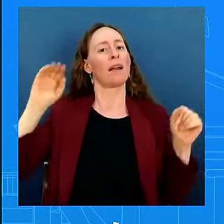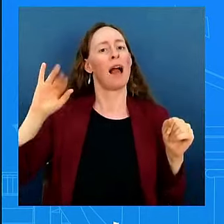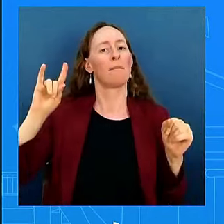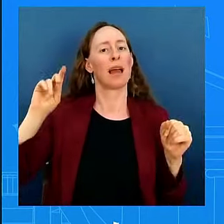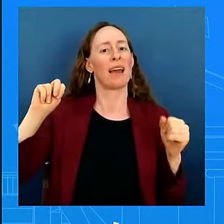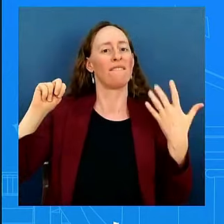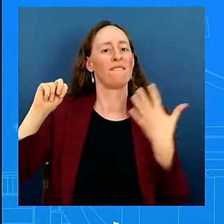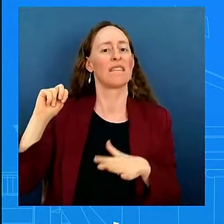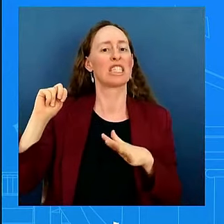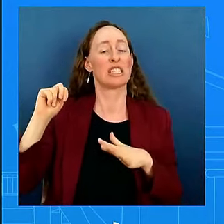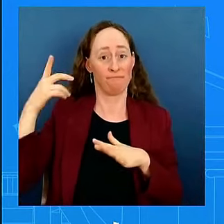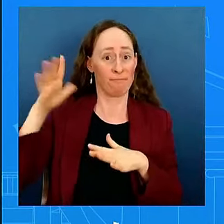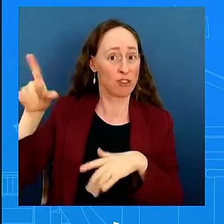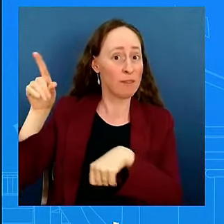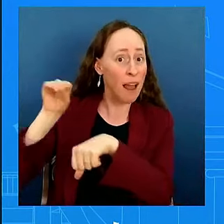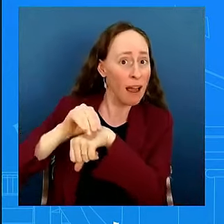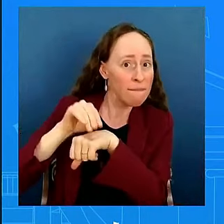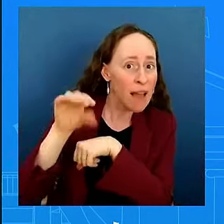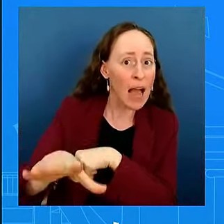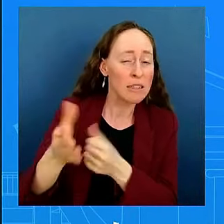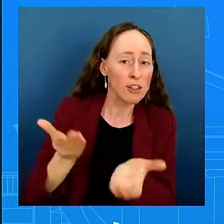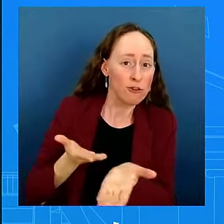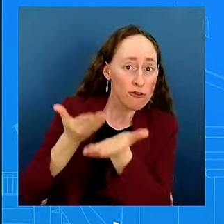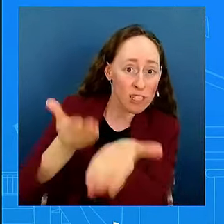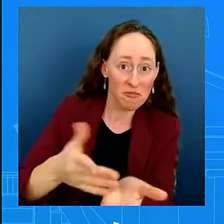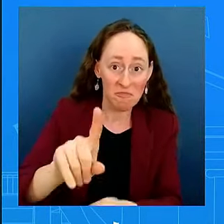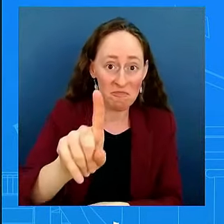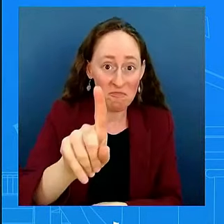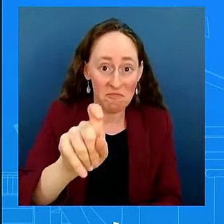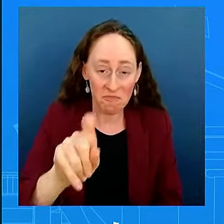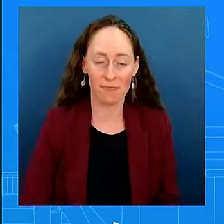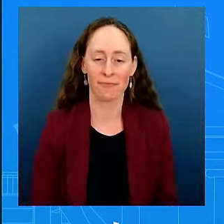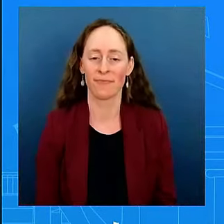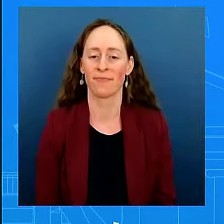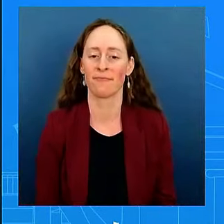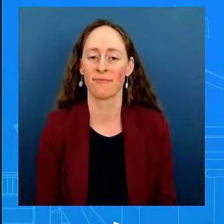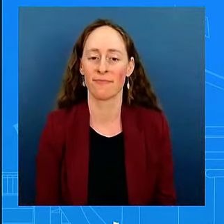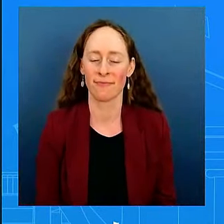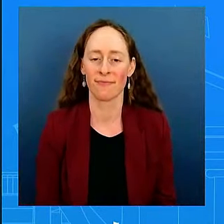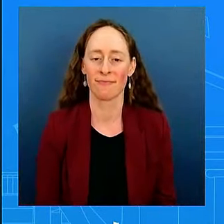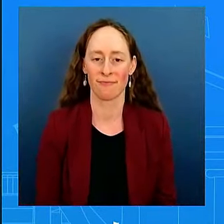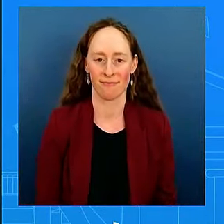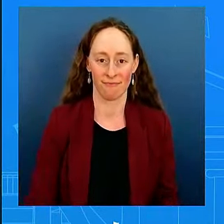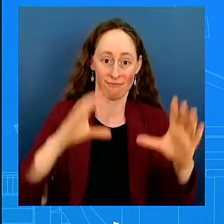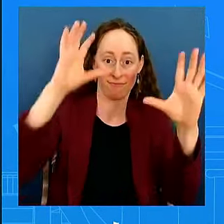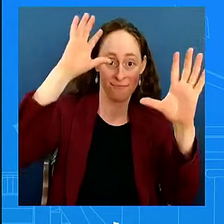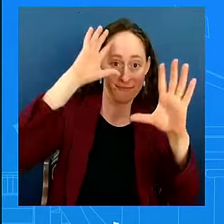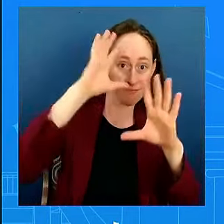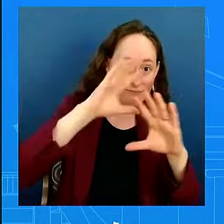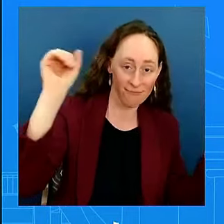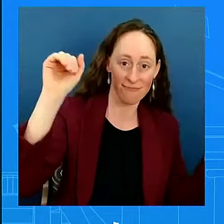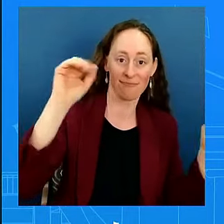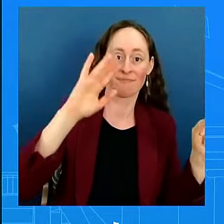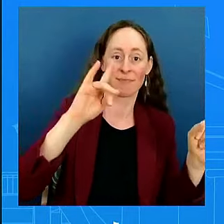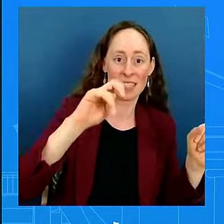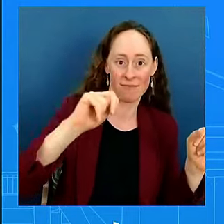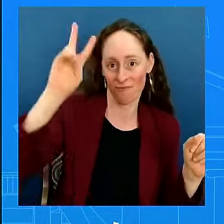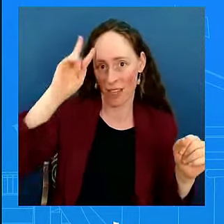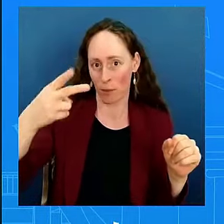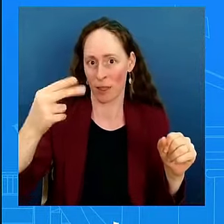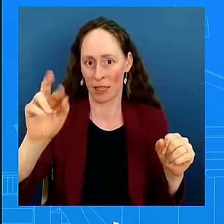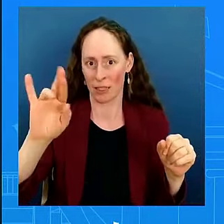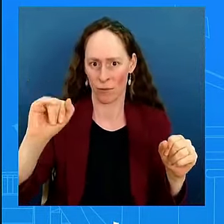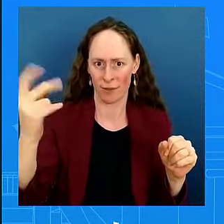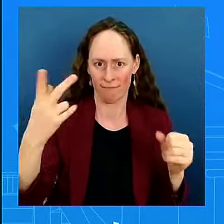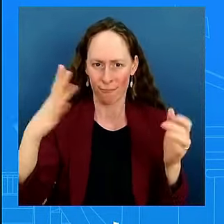to shoulder, right, as they have been in the past three and a half years working on behalf of the American people. You certainly will continue to hear,